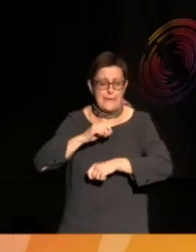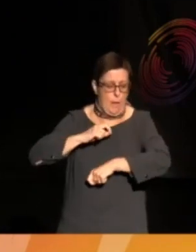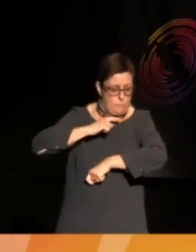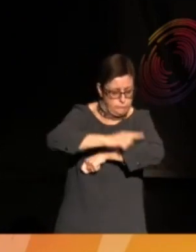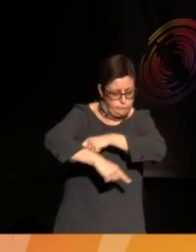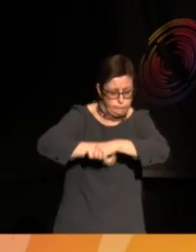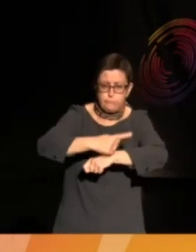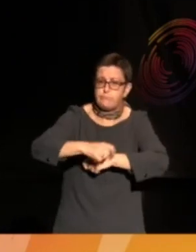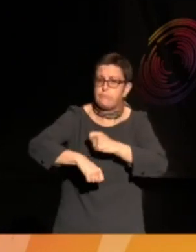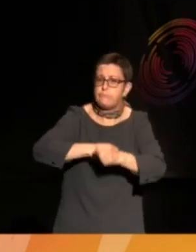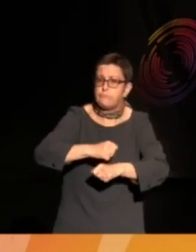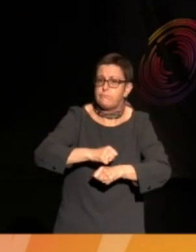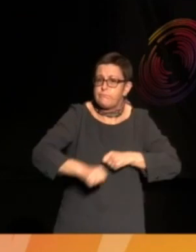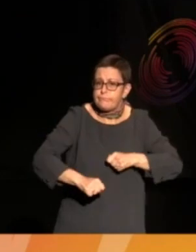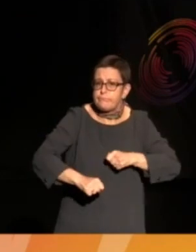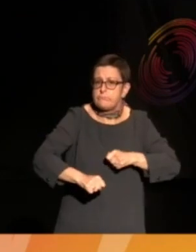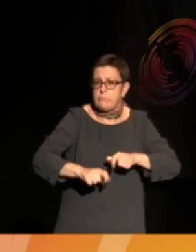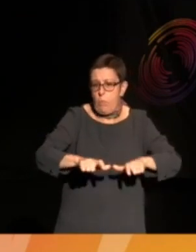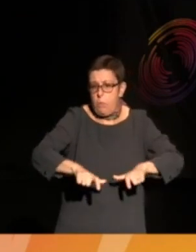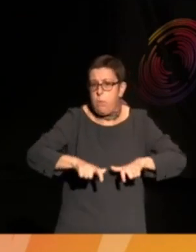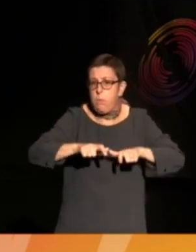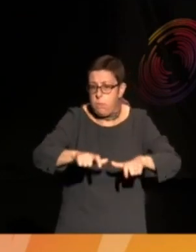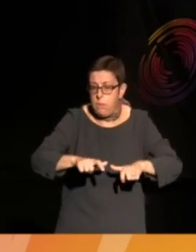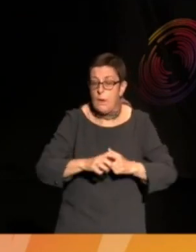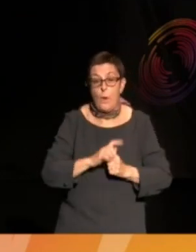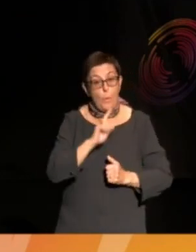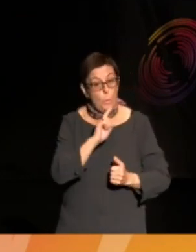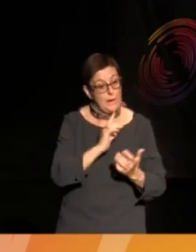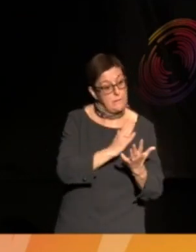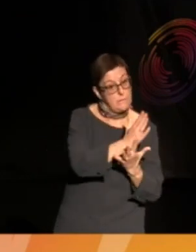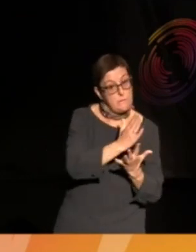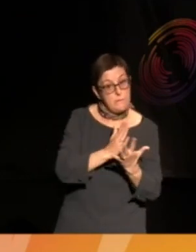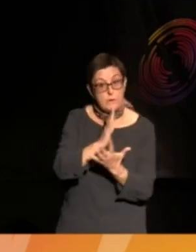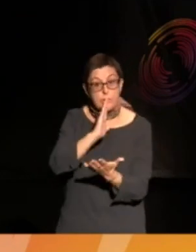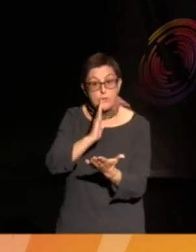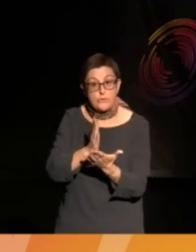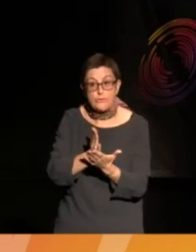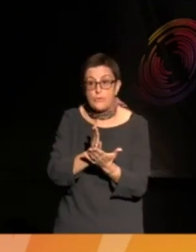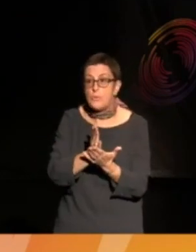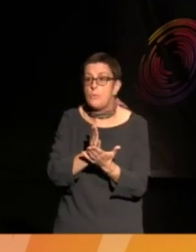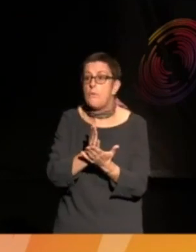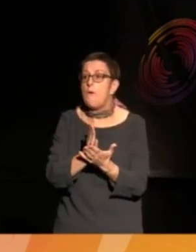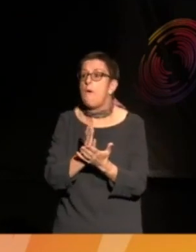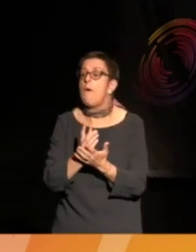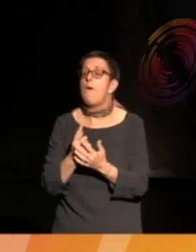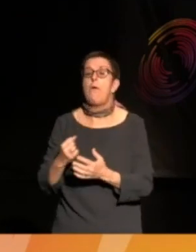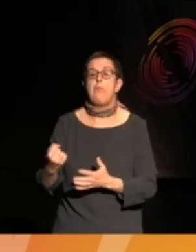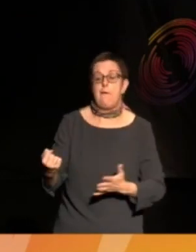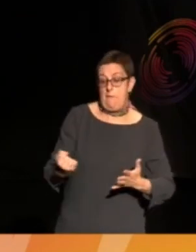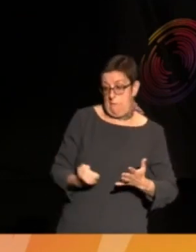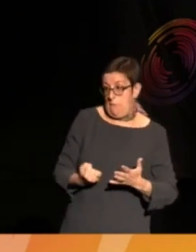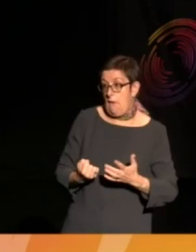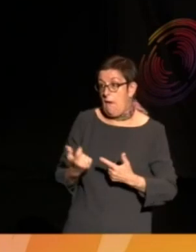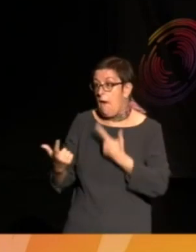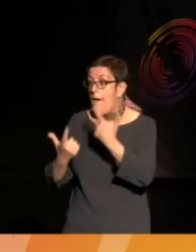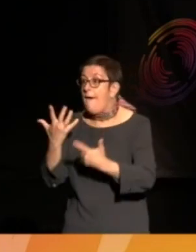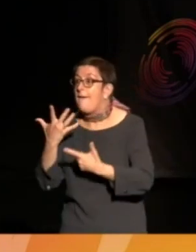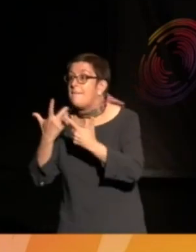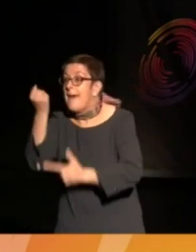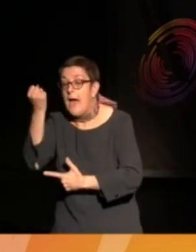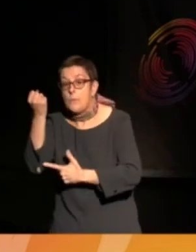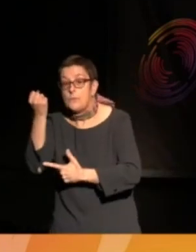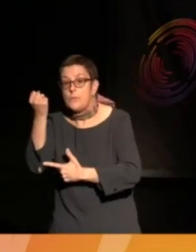wound. One of two things is true. The assailants are found. The assailants get away.